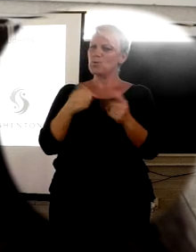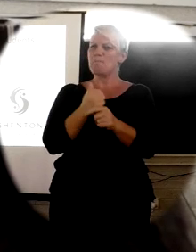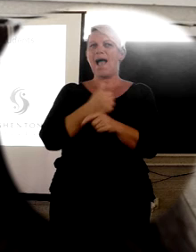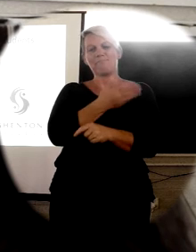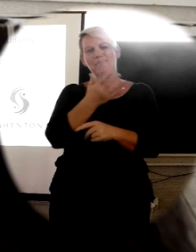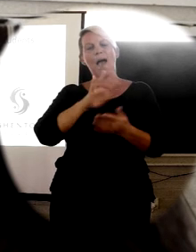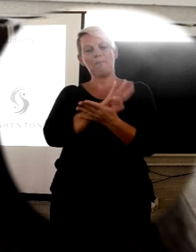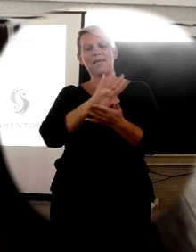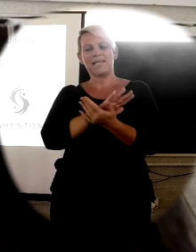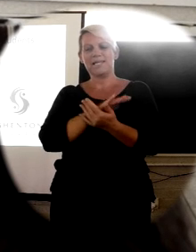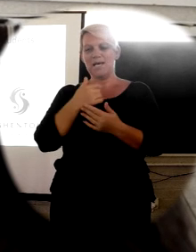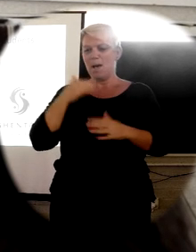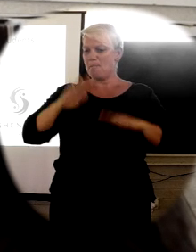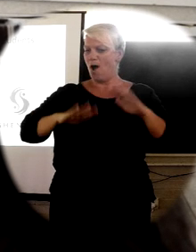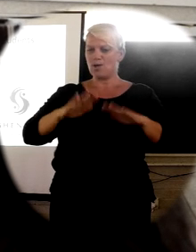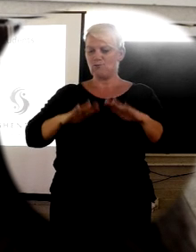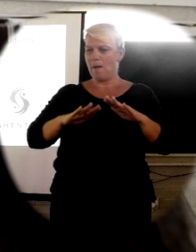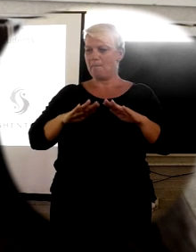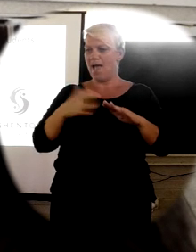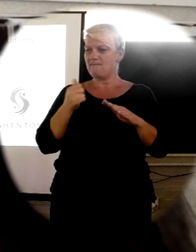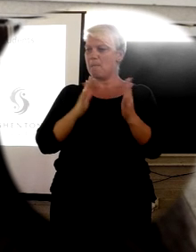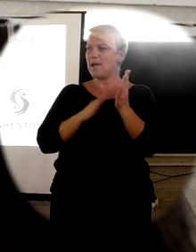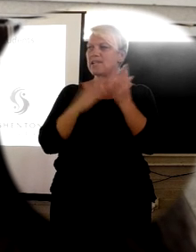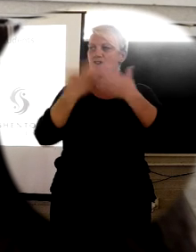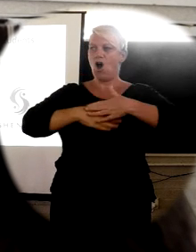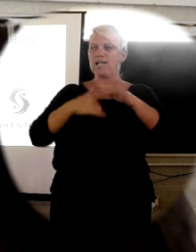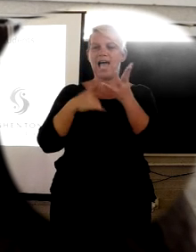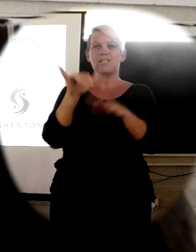My drumming will play every Monday night in for mental.